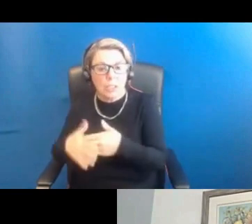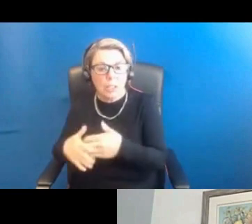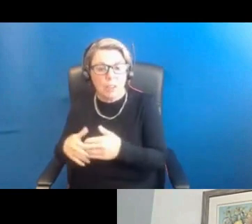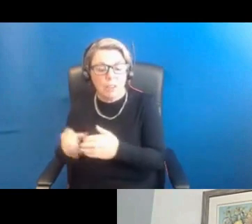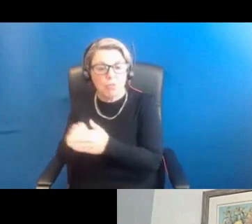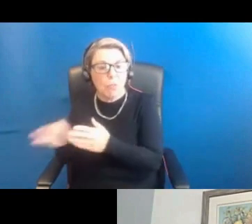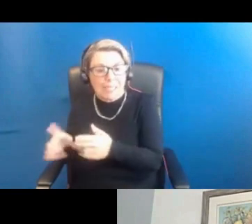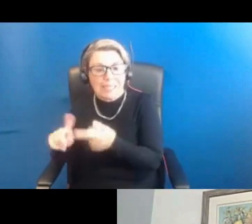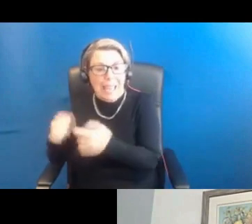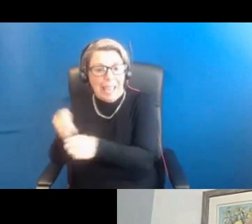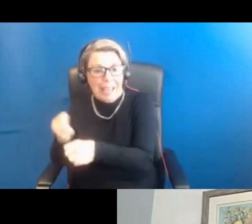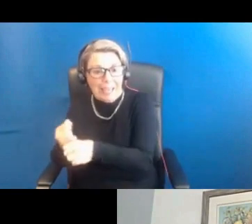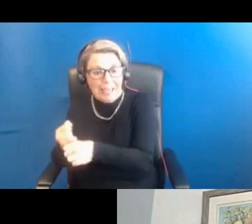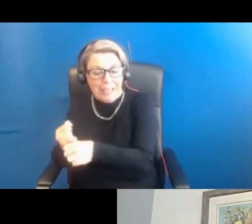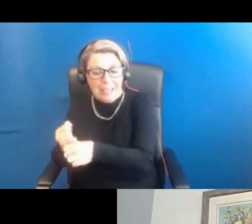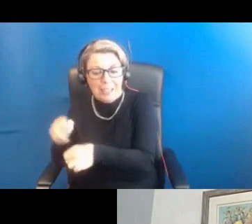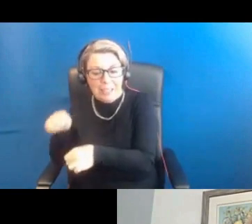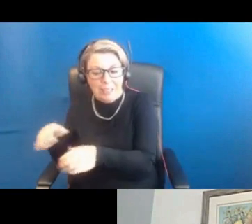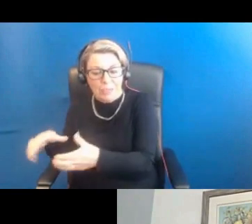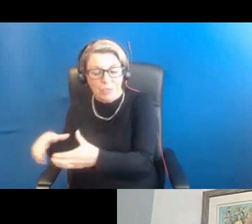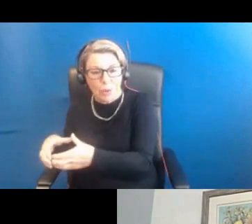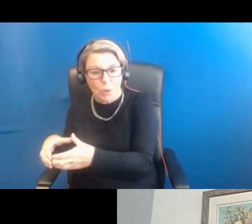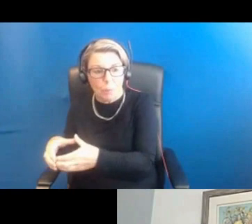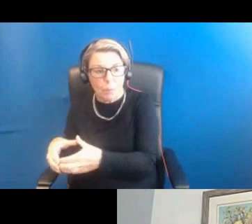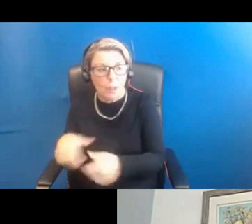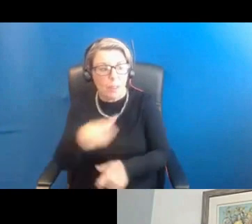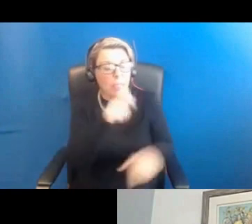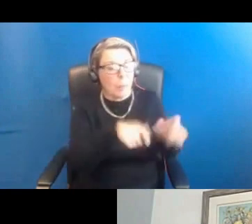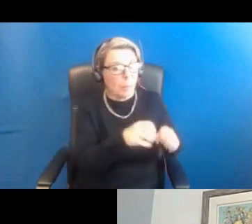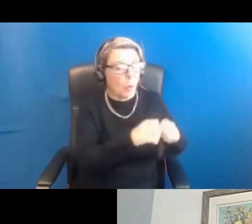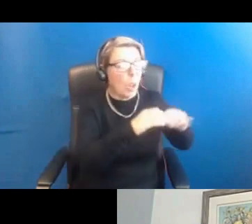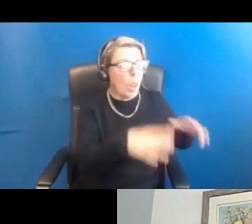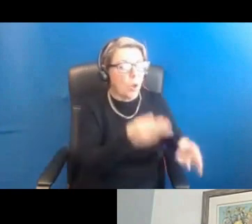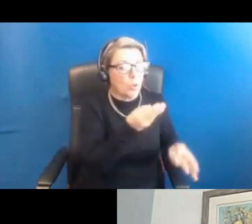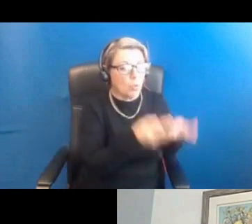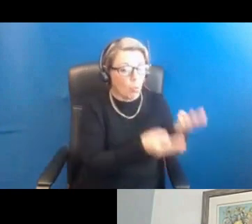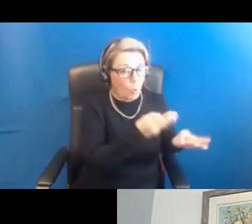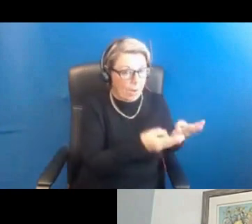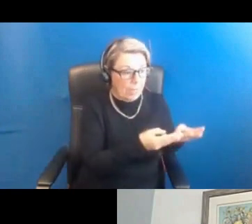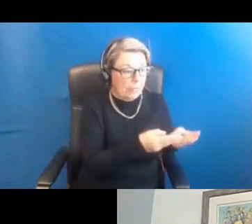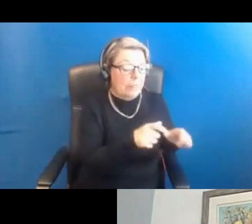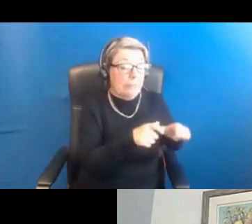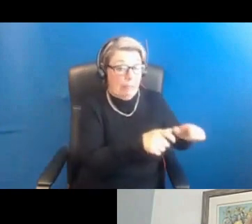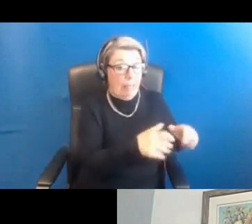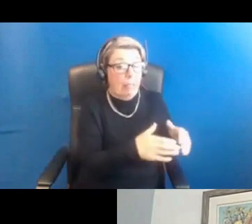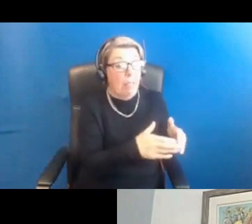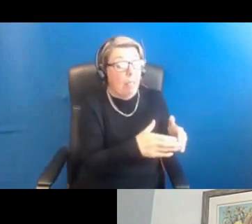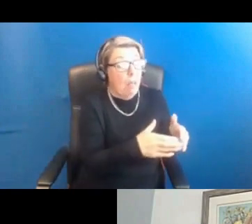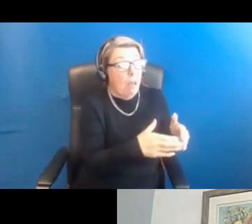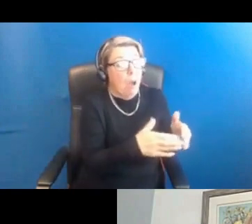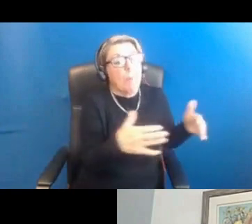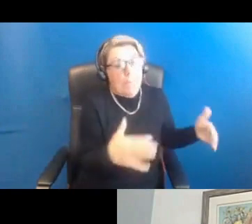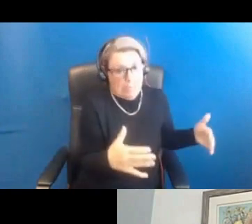released an egg. And the people who lost weight, even although they were still obese, so they lost weight,